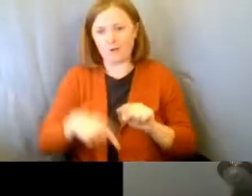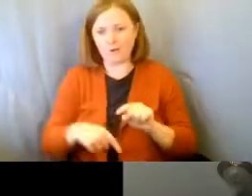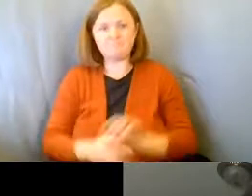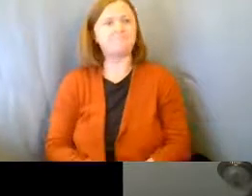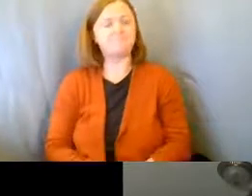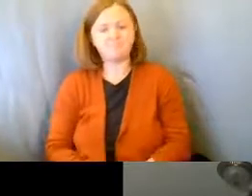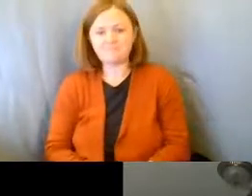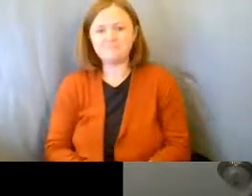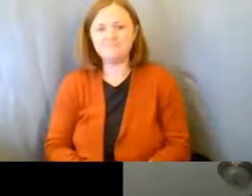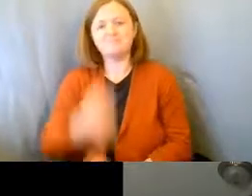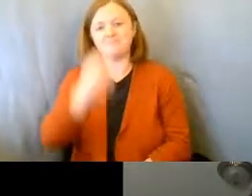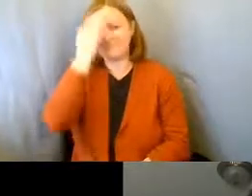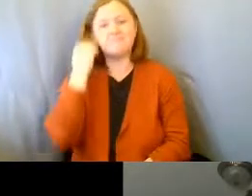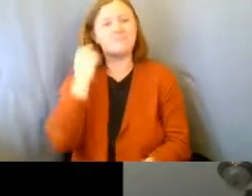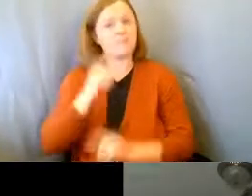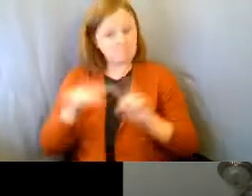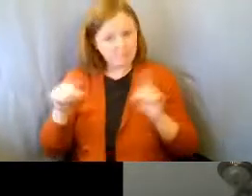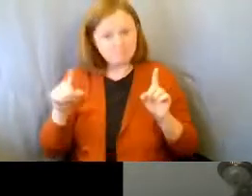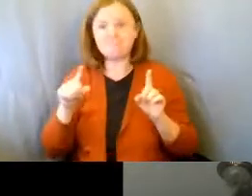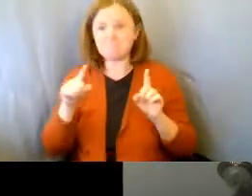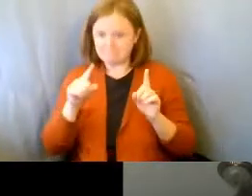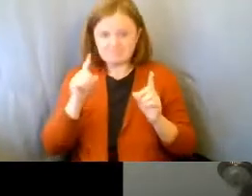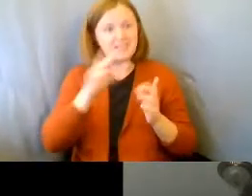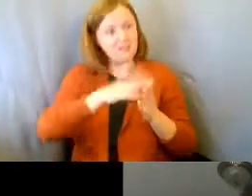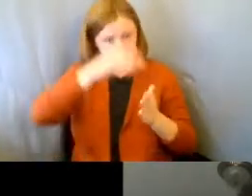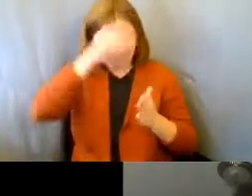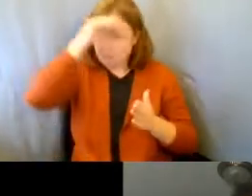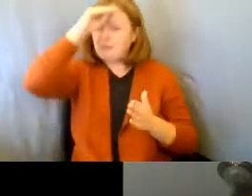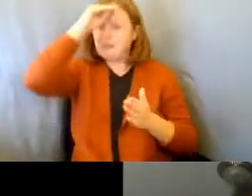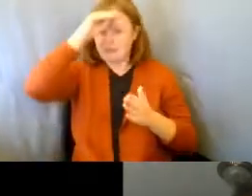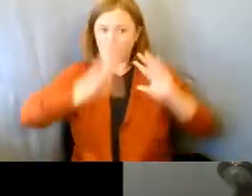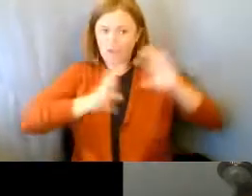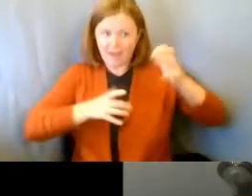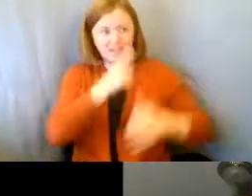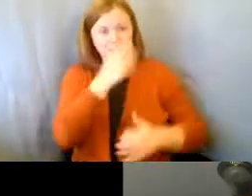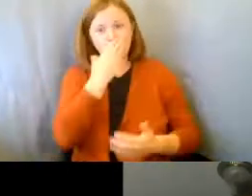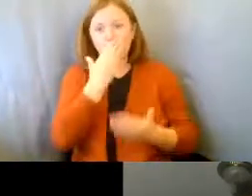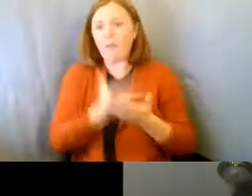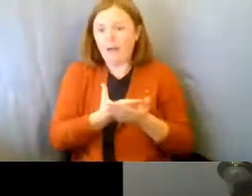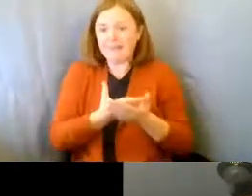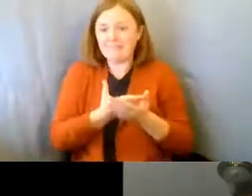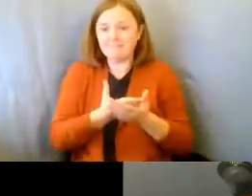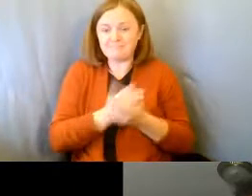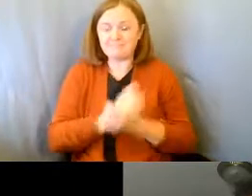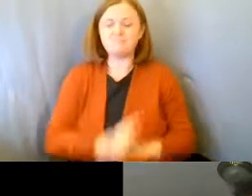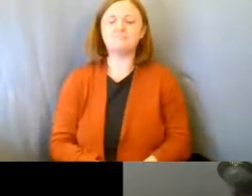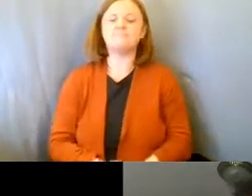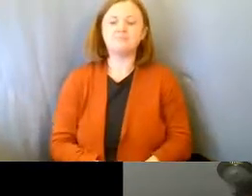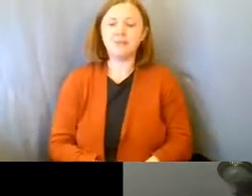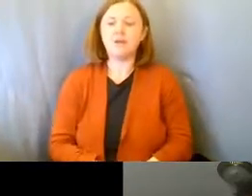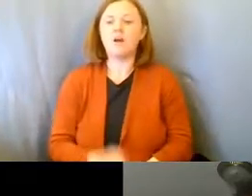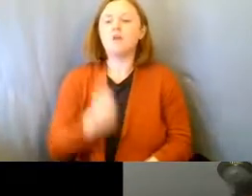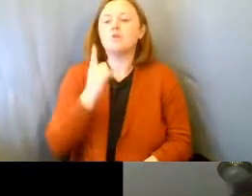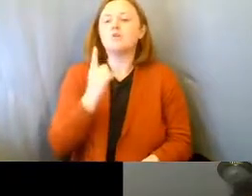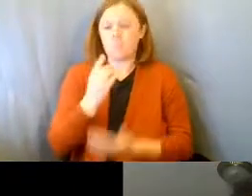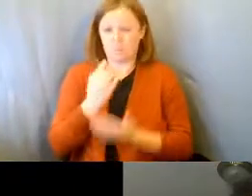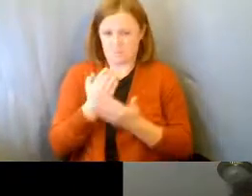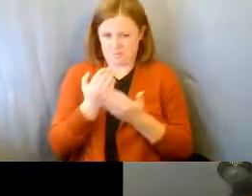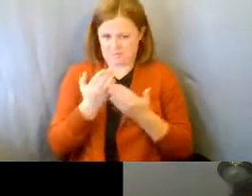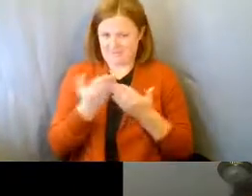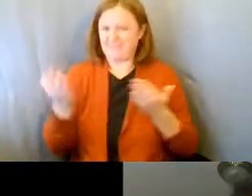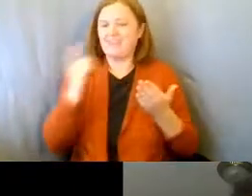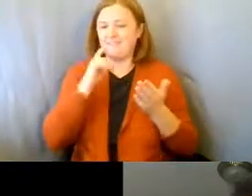And so, but he learned to do his laundry and he's learned to do it really well. But one of the things that has happened